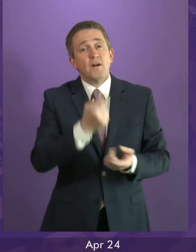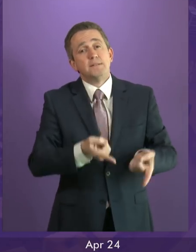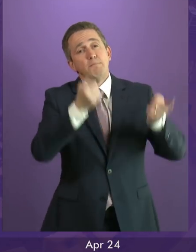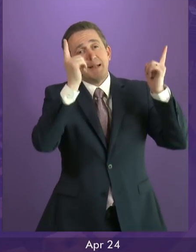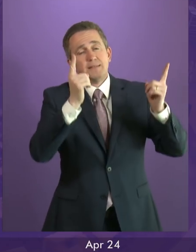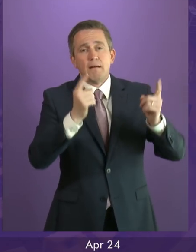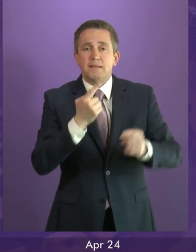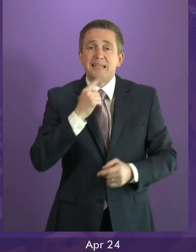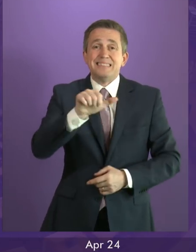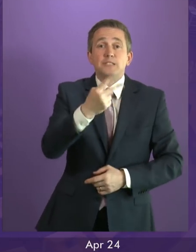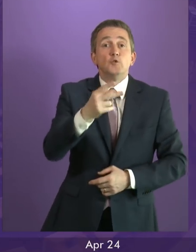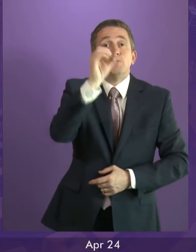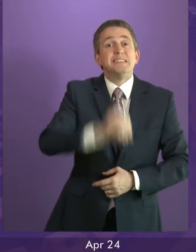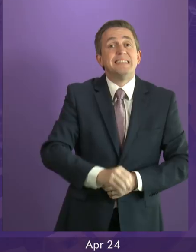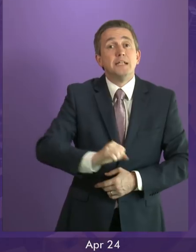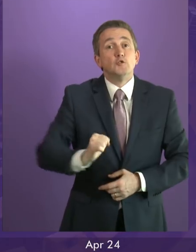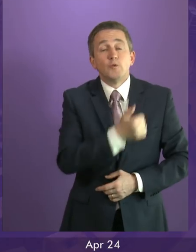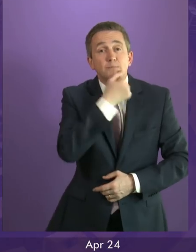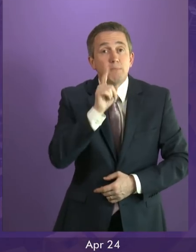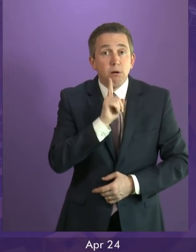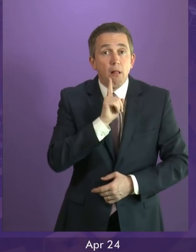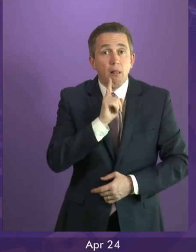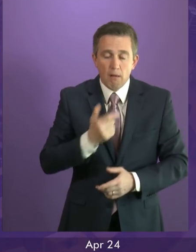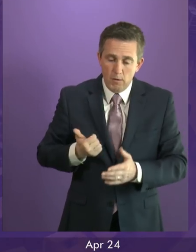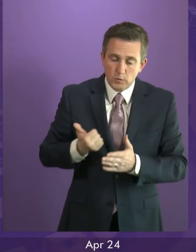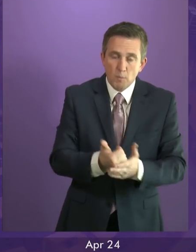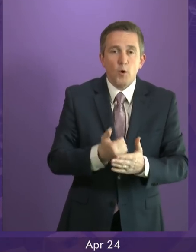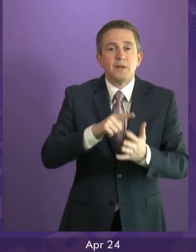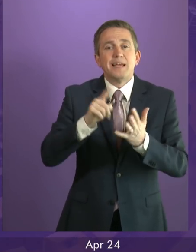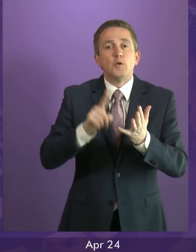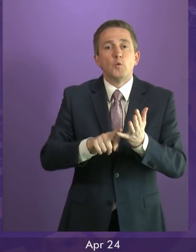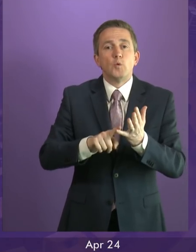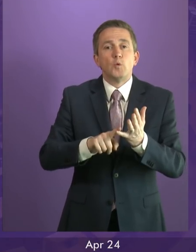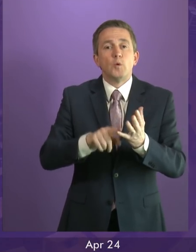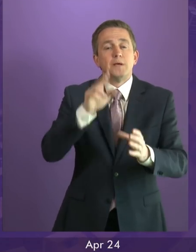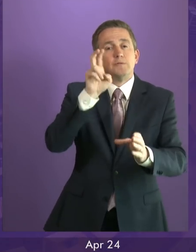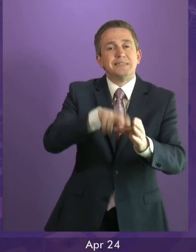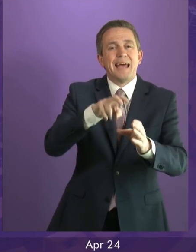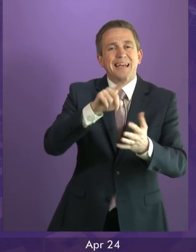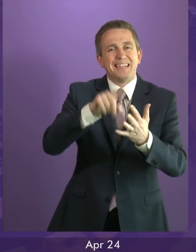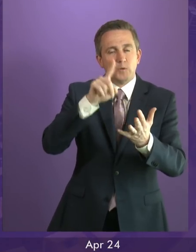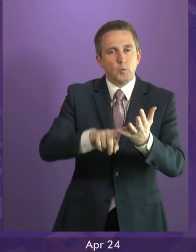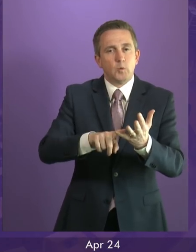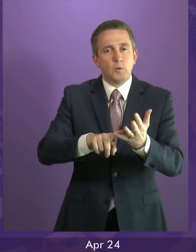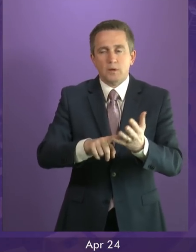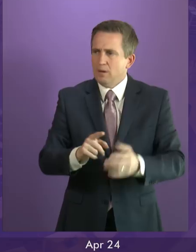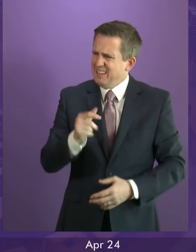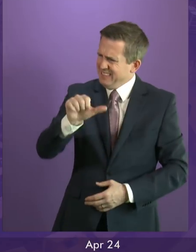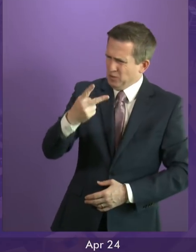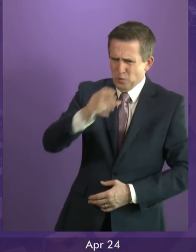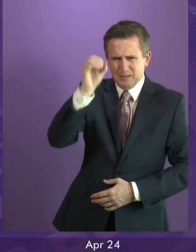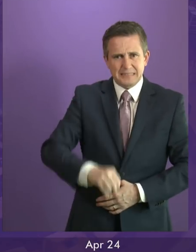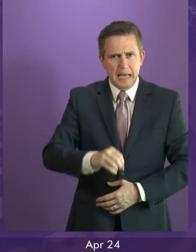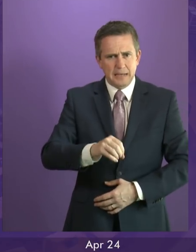62% of Scots who voted for the UK to remain in the EU, a figure she describes as an overwhelming